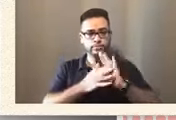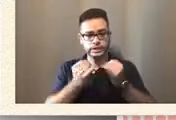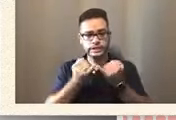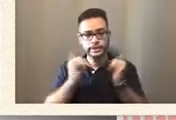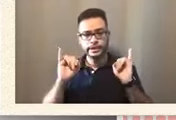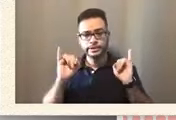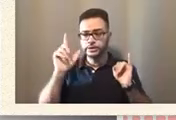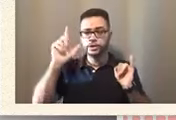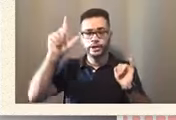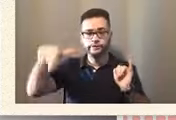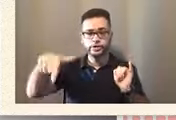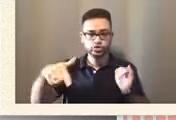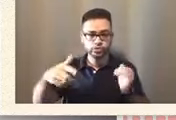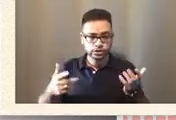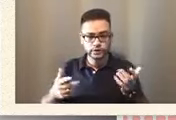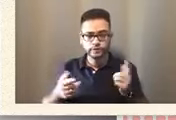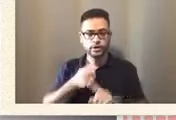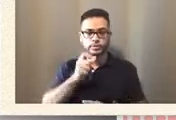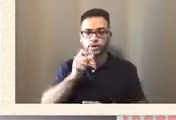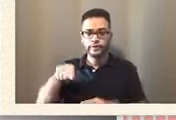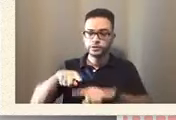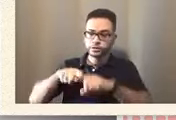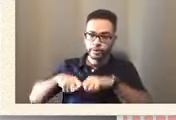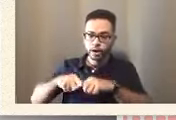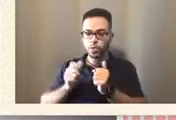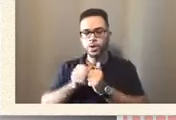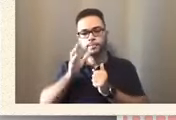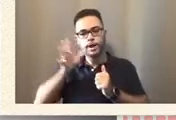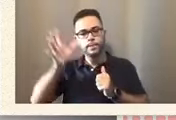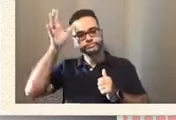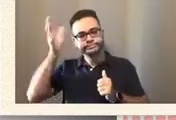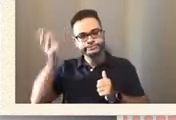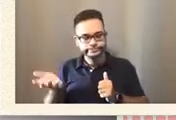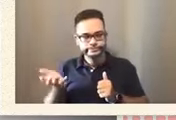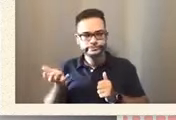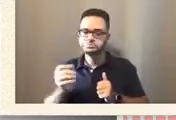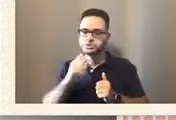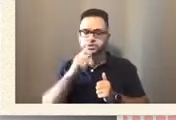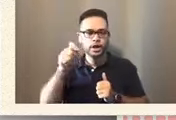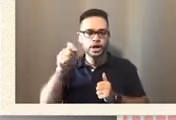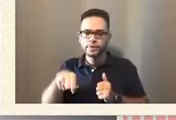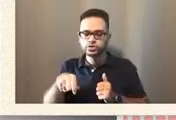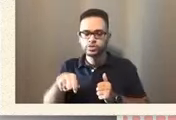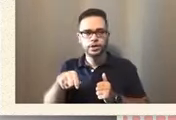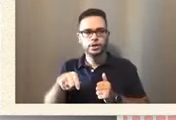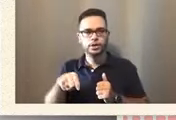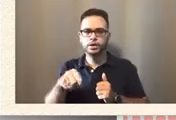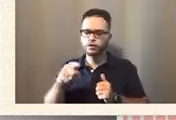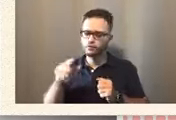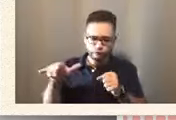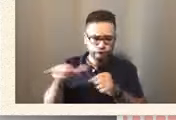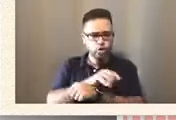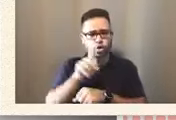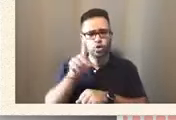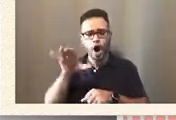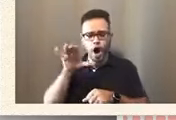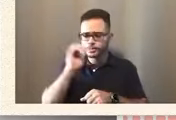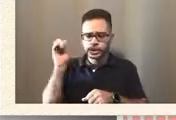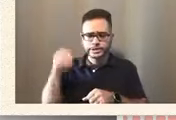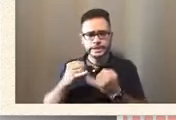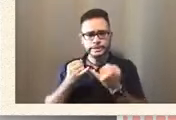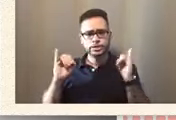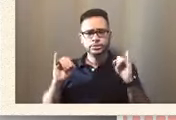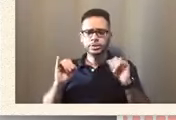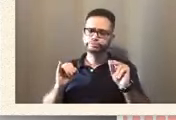of the mother. Okay, and that's, it doesn't have to be 100%, but as independent as we can get,